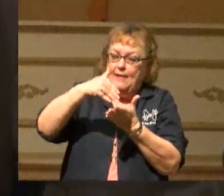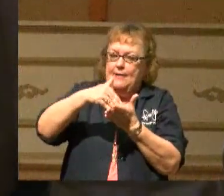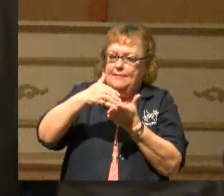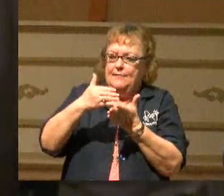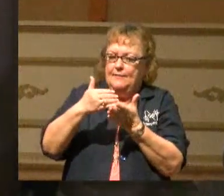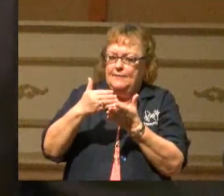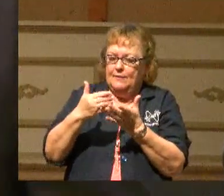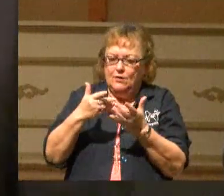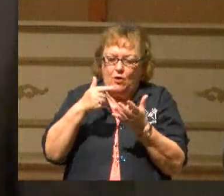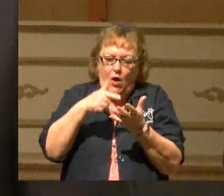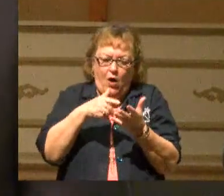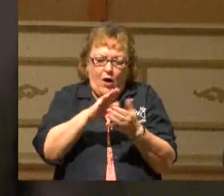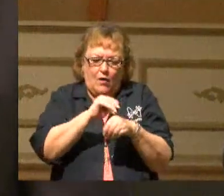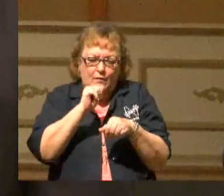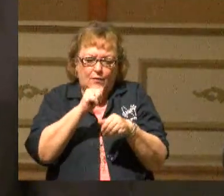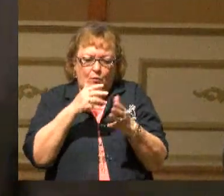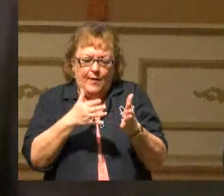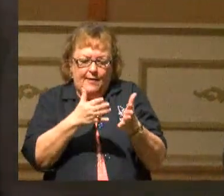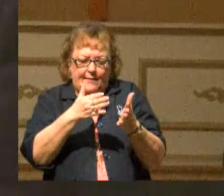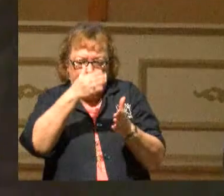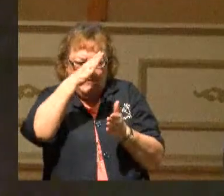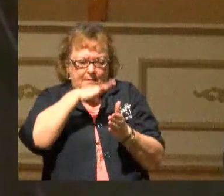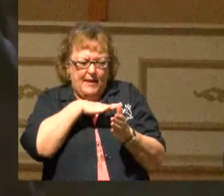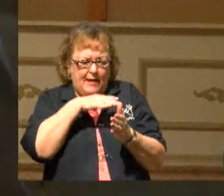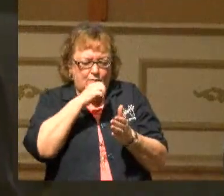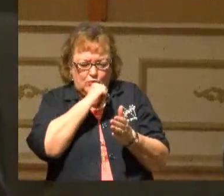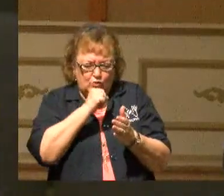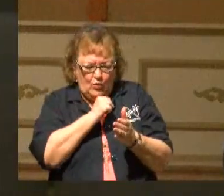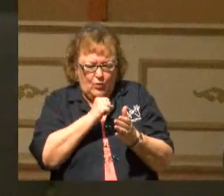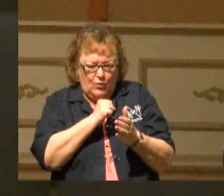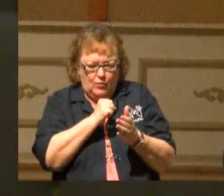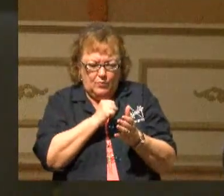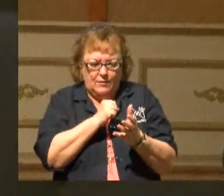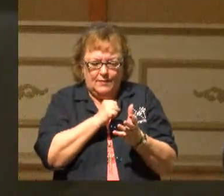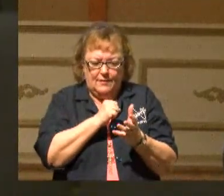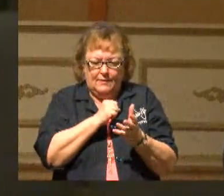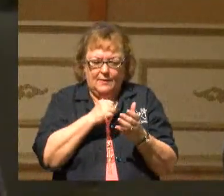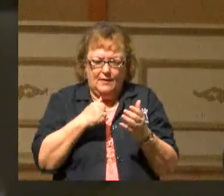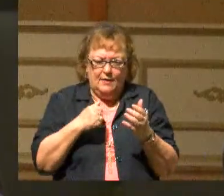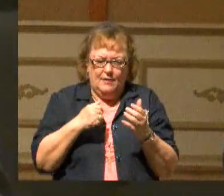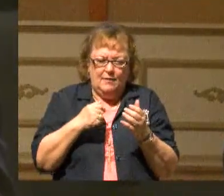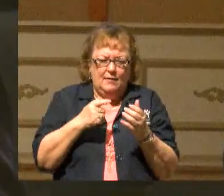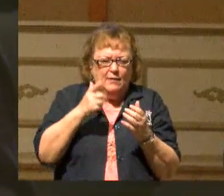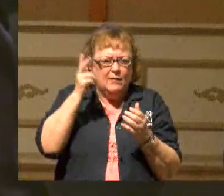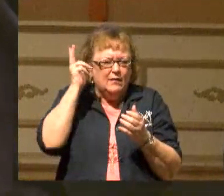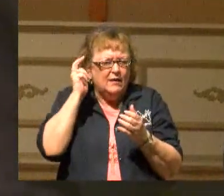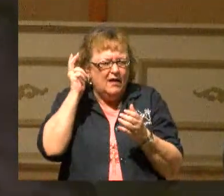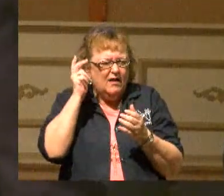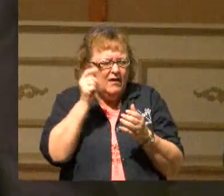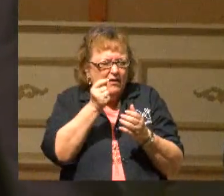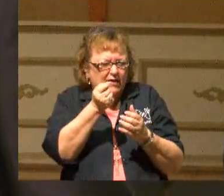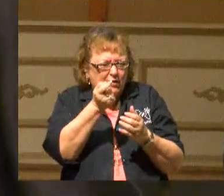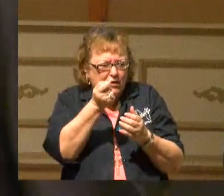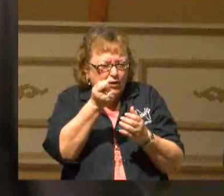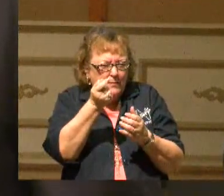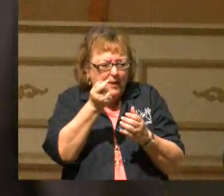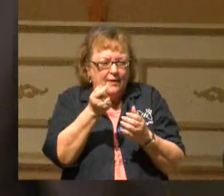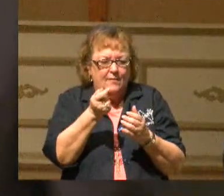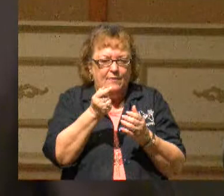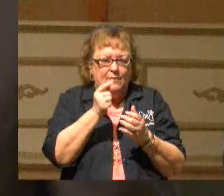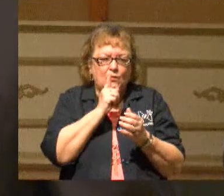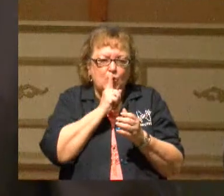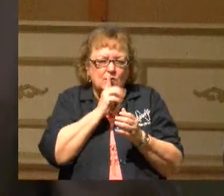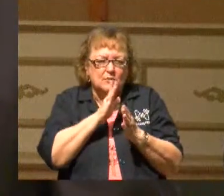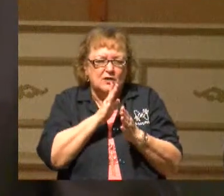and waited. The man was old and ill, and scarcely heard the whisper. His heart